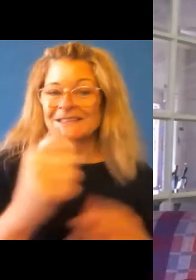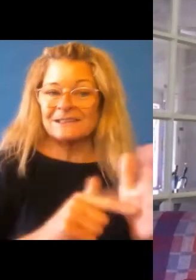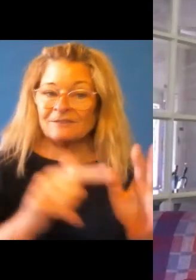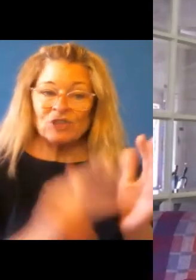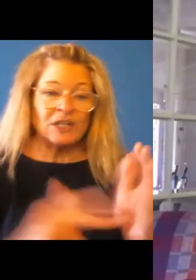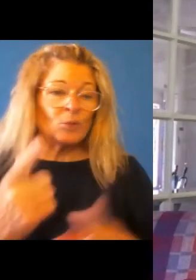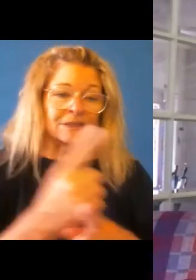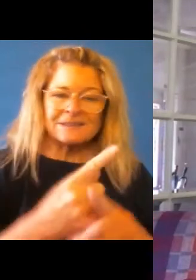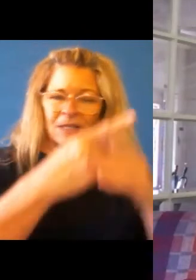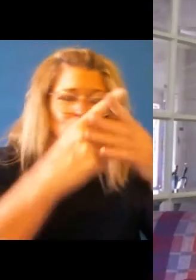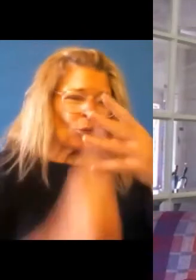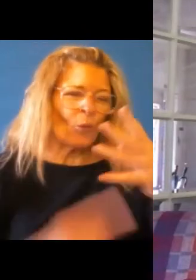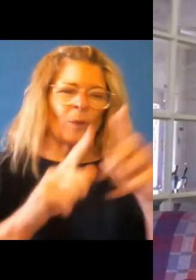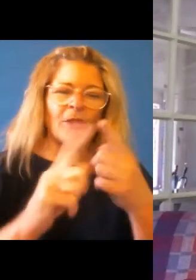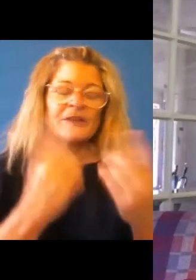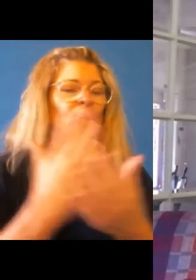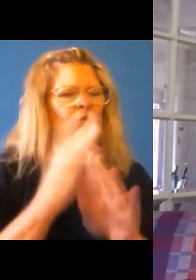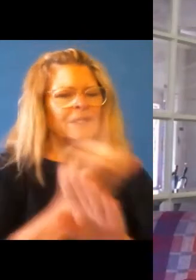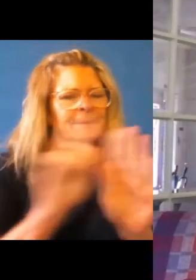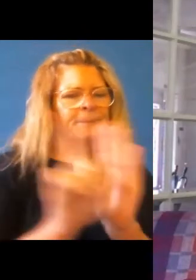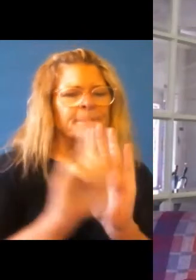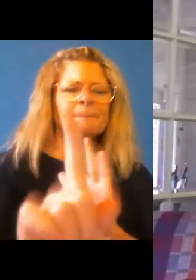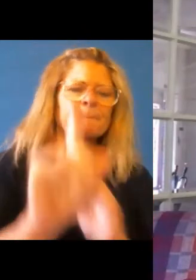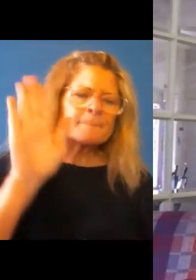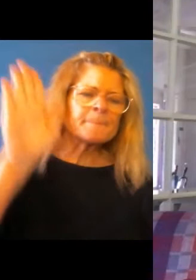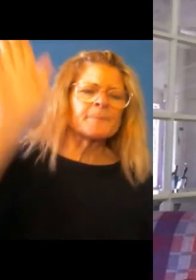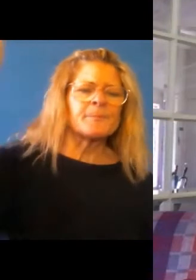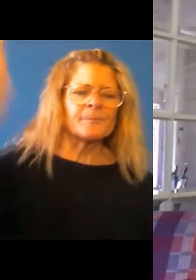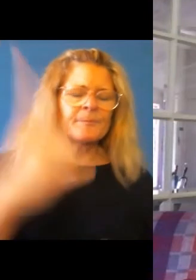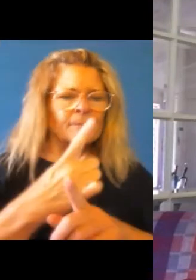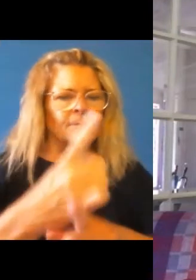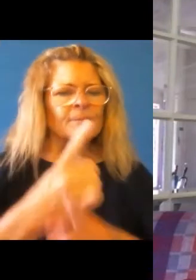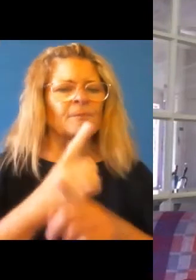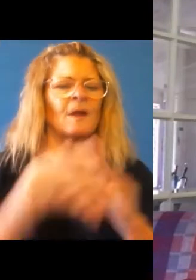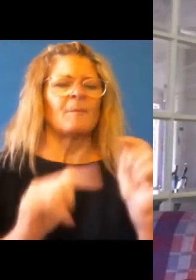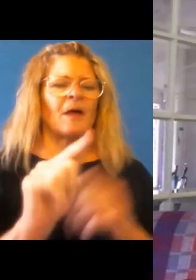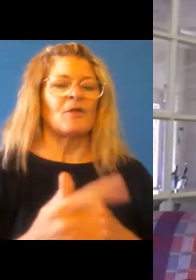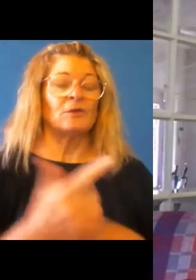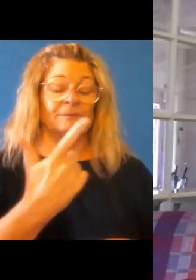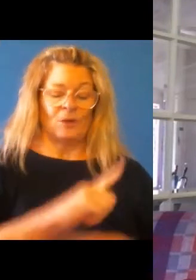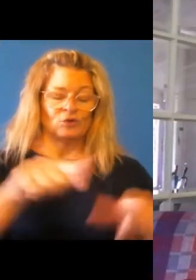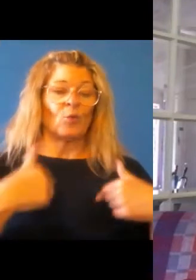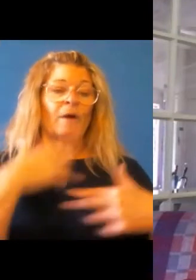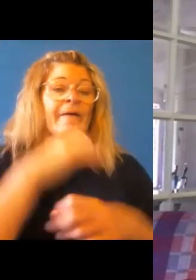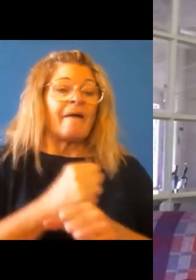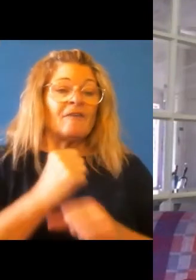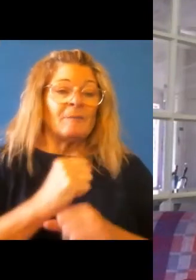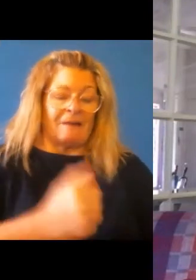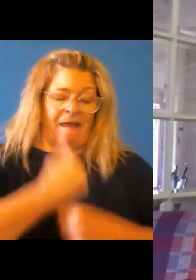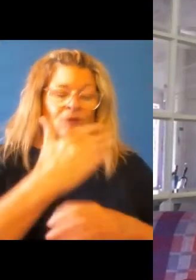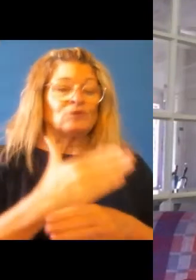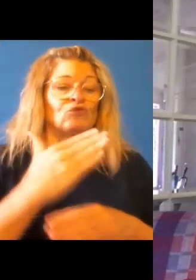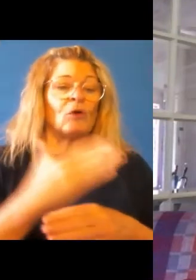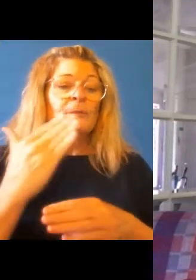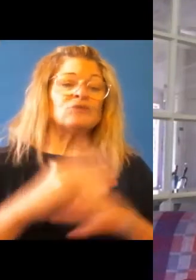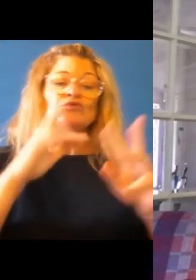and really become informed because, you know, as, as, a bureaucrat, we're there to service the community. And the best